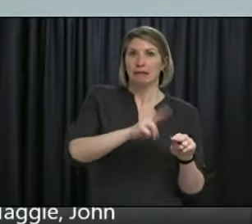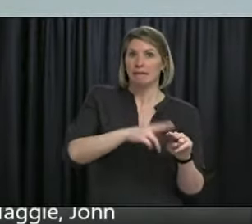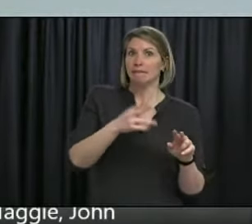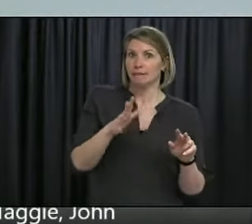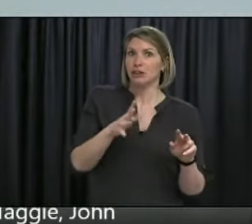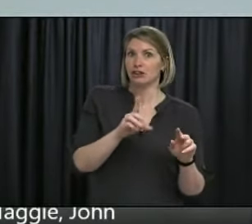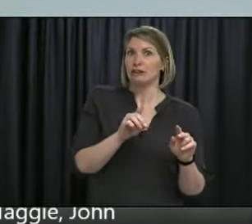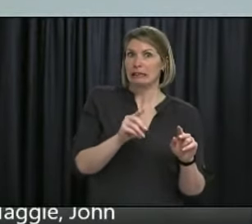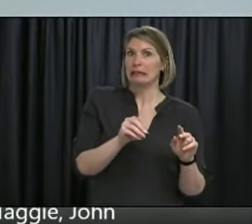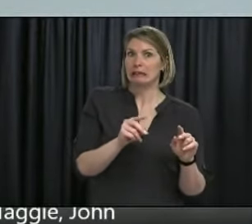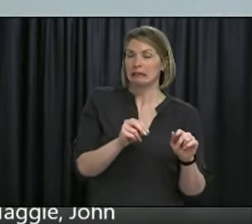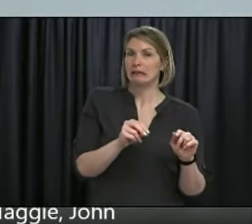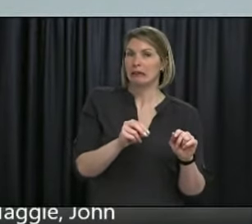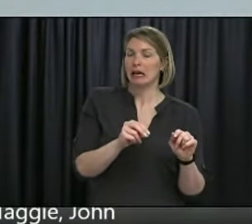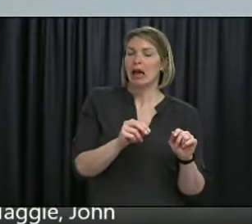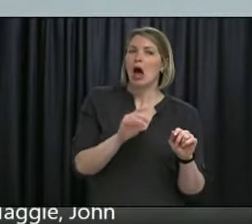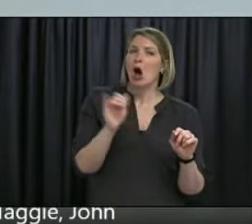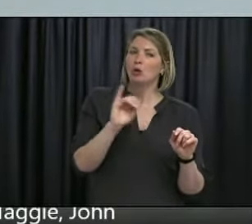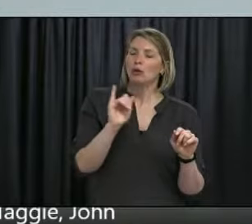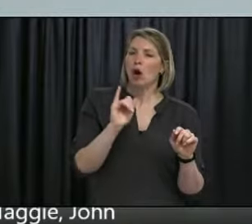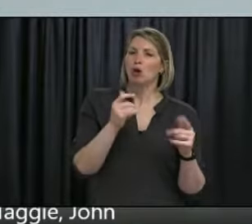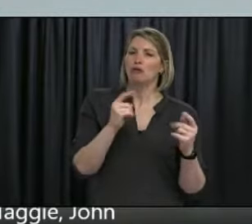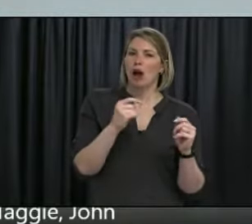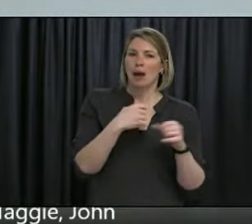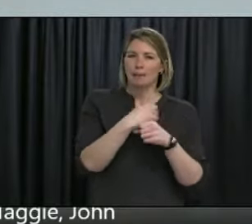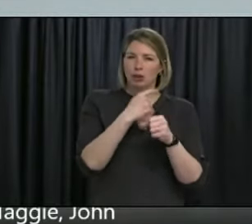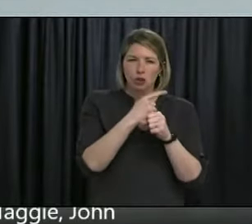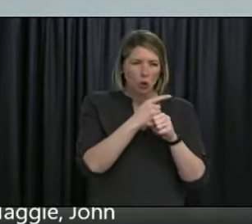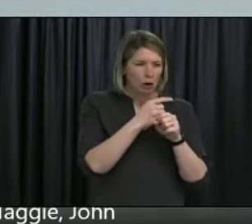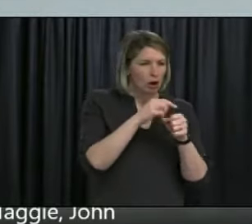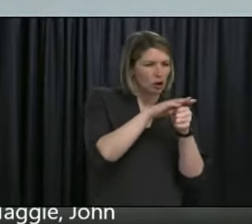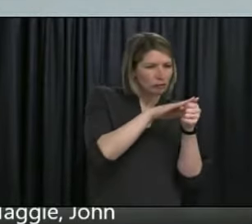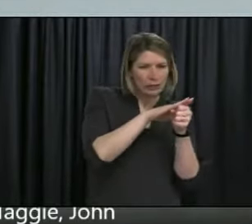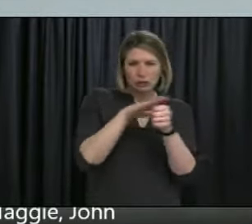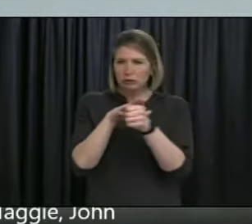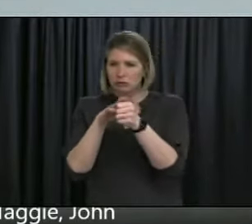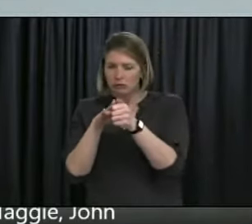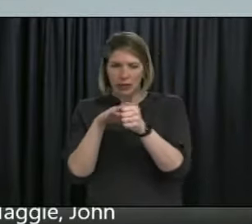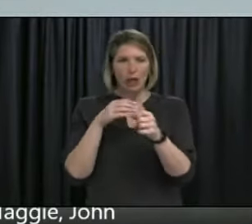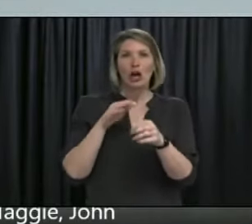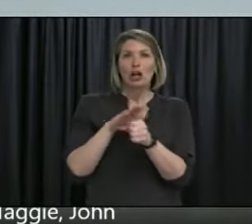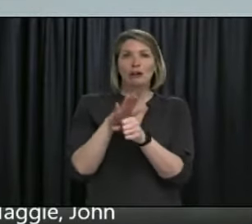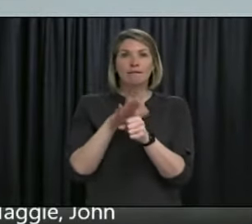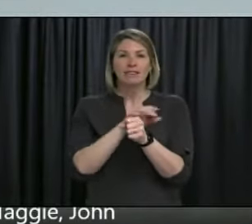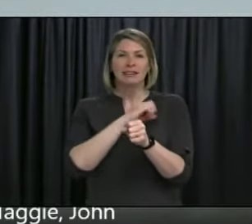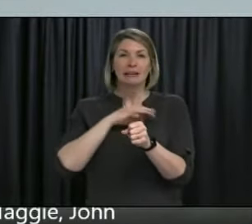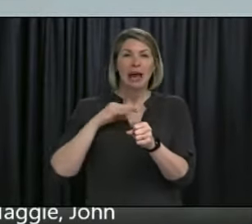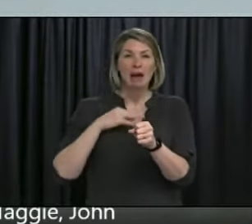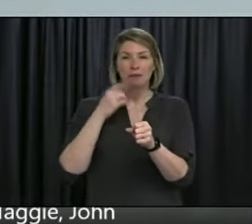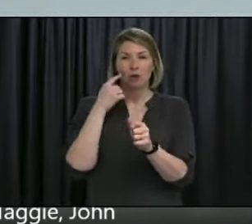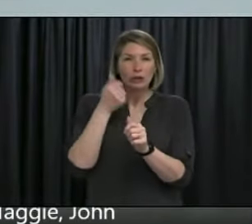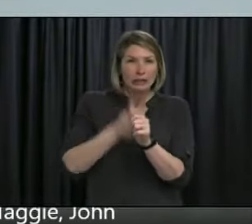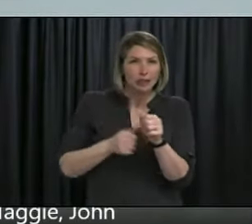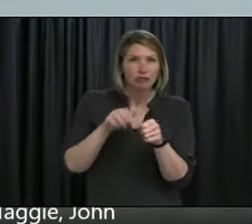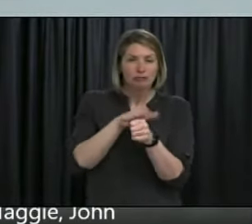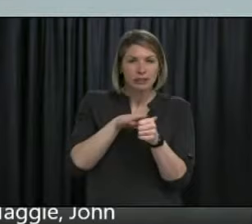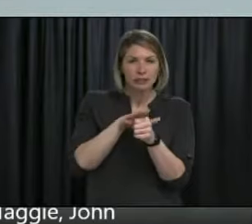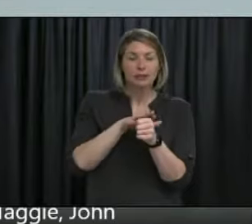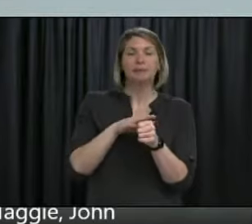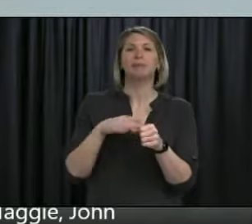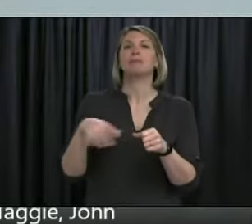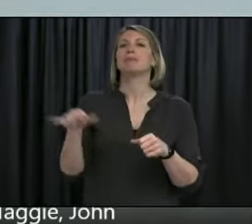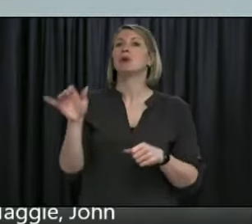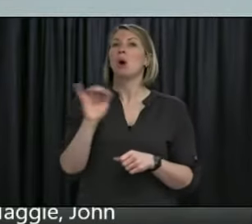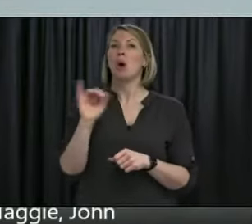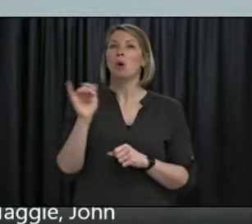regionalized approach. One of the challenges that they are having is that that online is being bombarded by